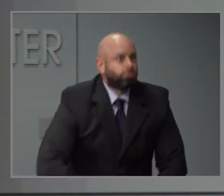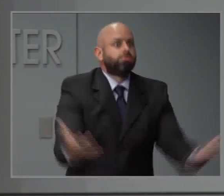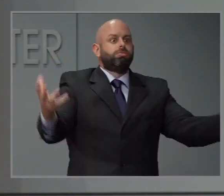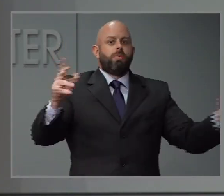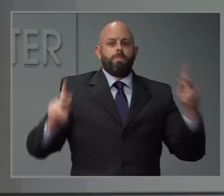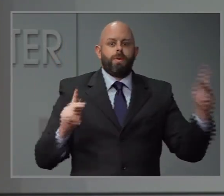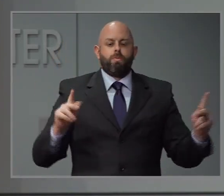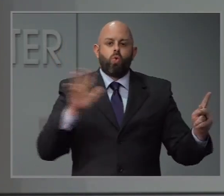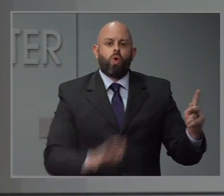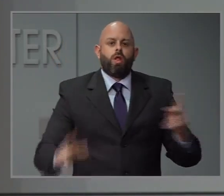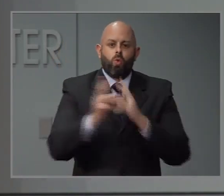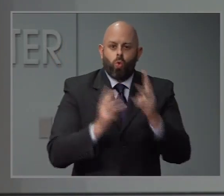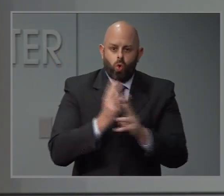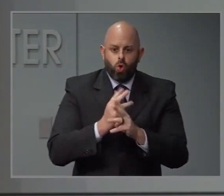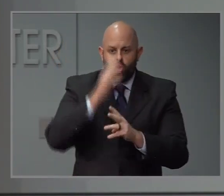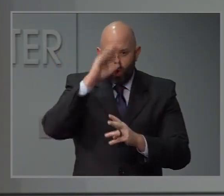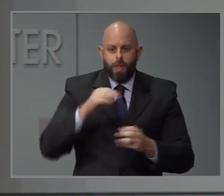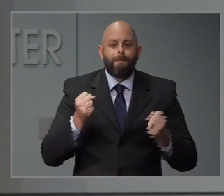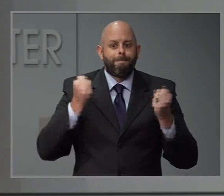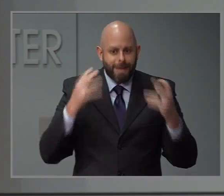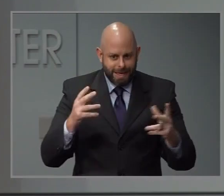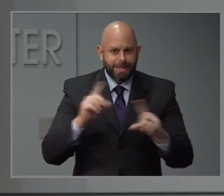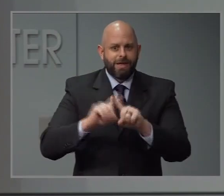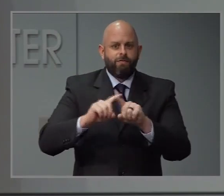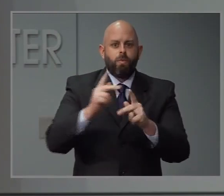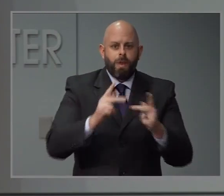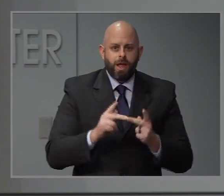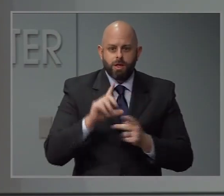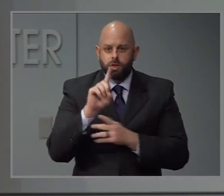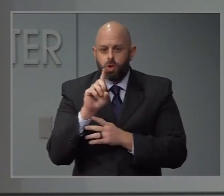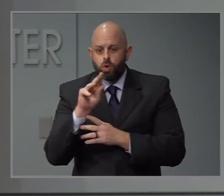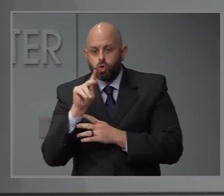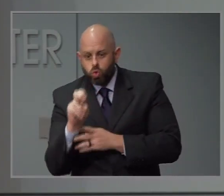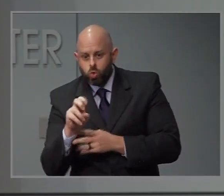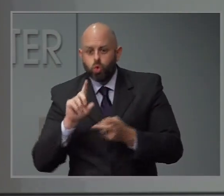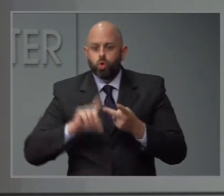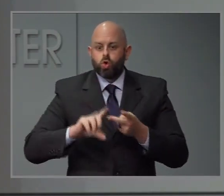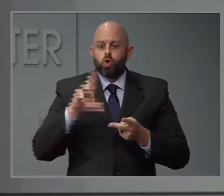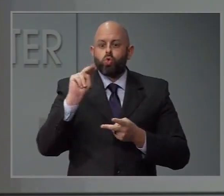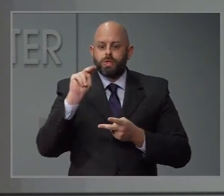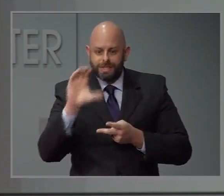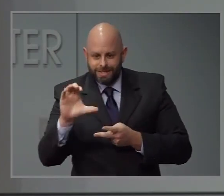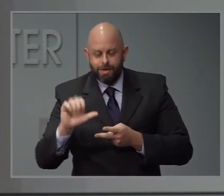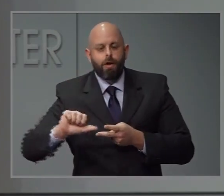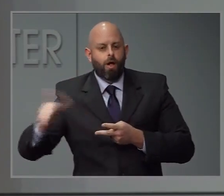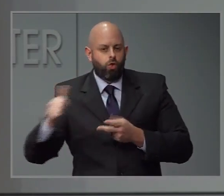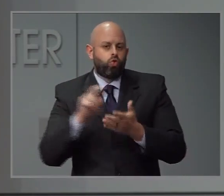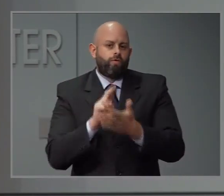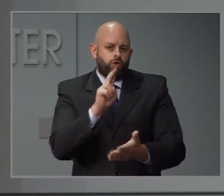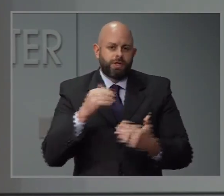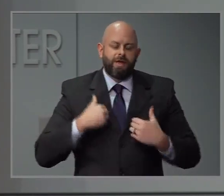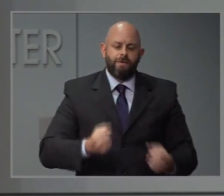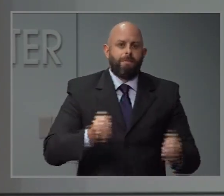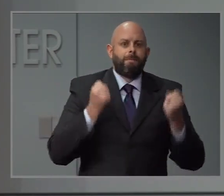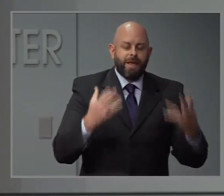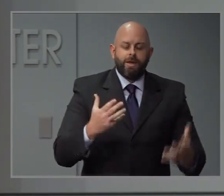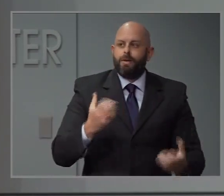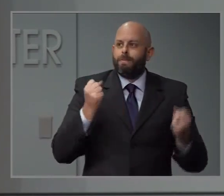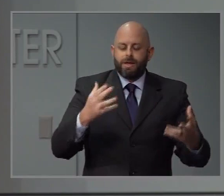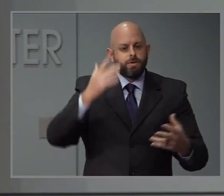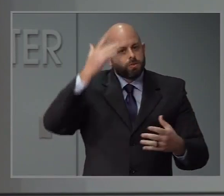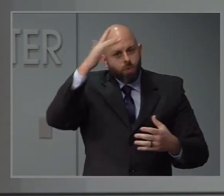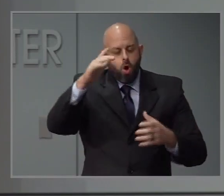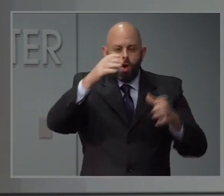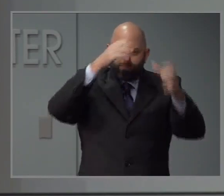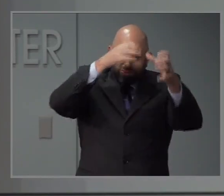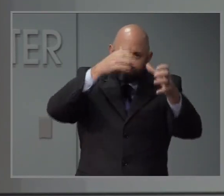and at other universities here in North Carolina. I know there are tons of smart scientists thinking about it, but